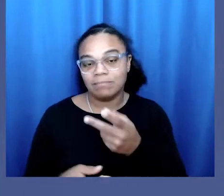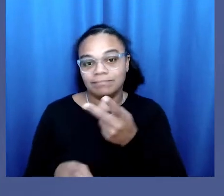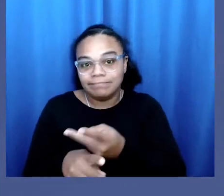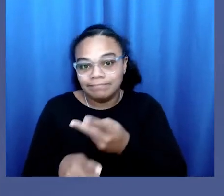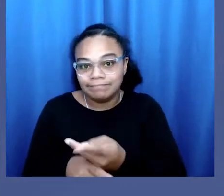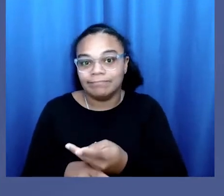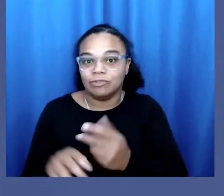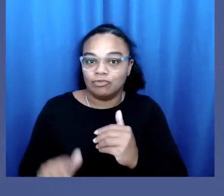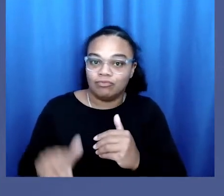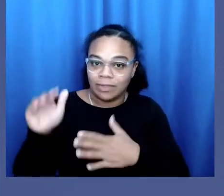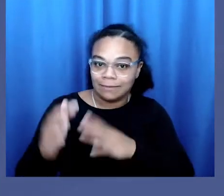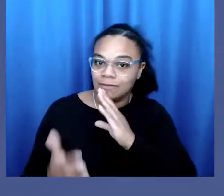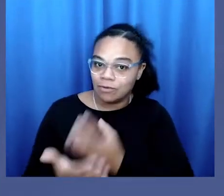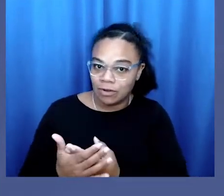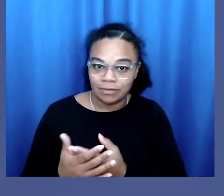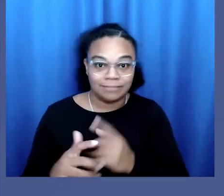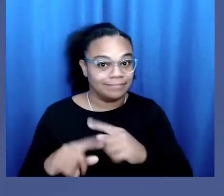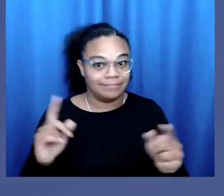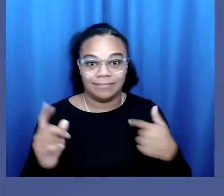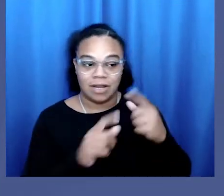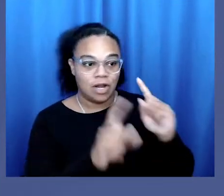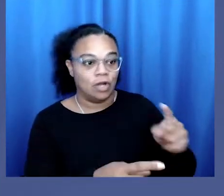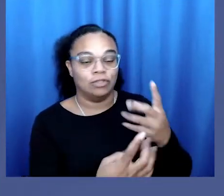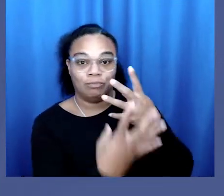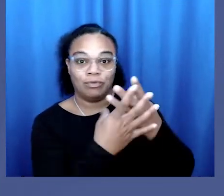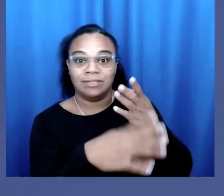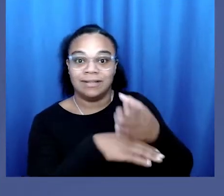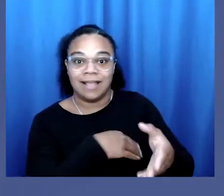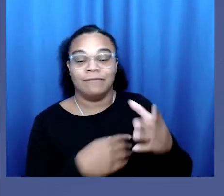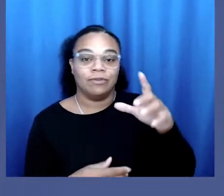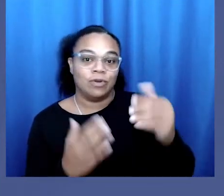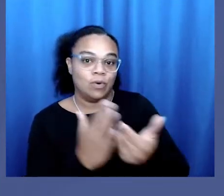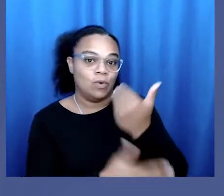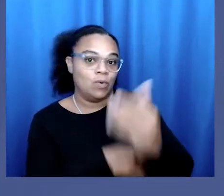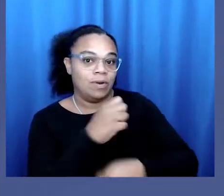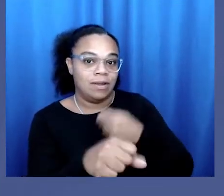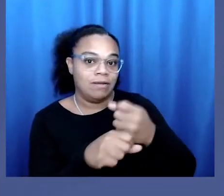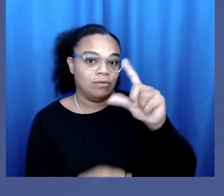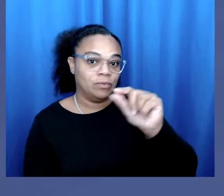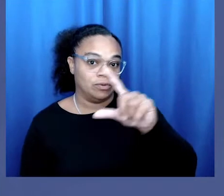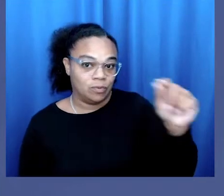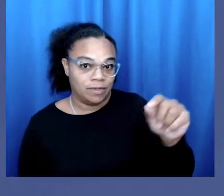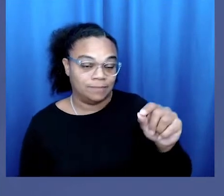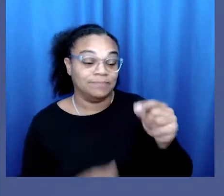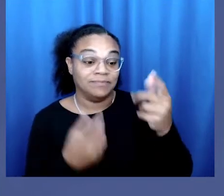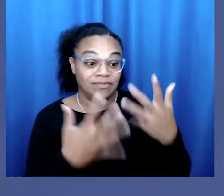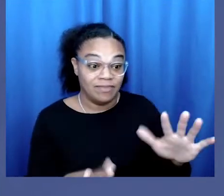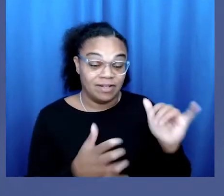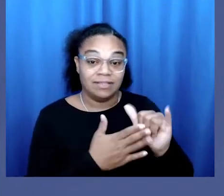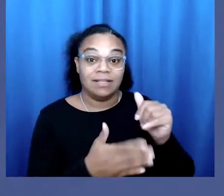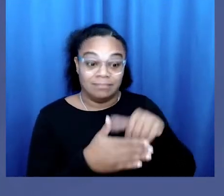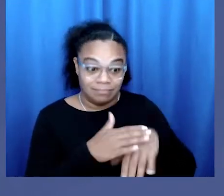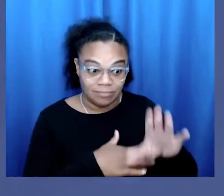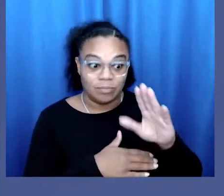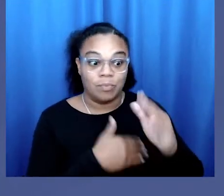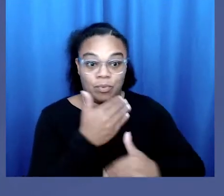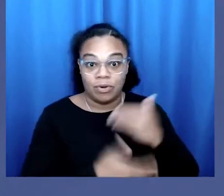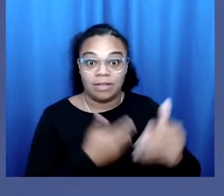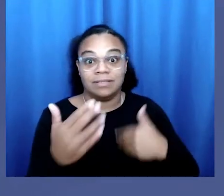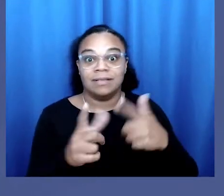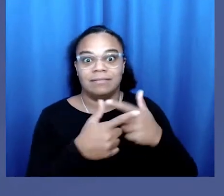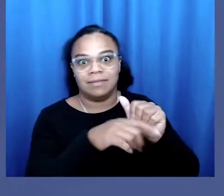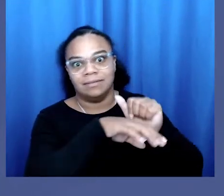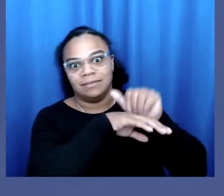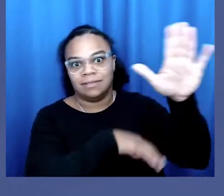and be a mother to my daughter. I go to prison just after the new year 2020. When I finish the intake process, I am